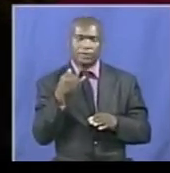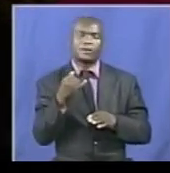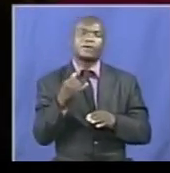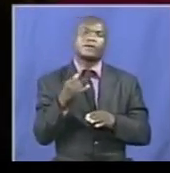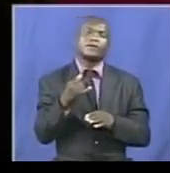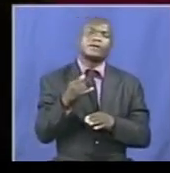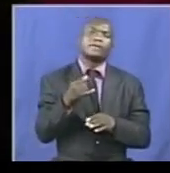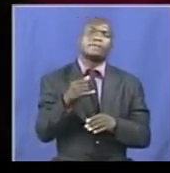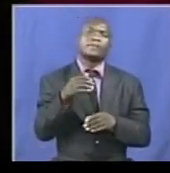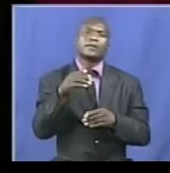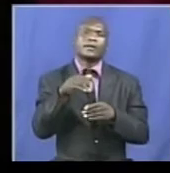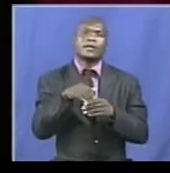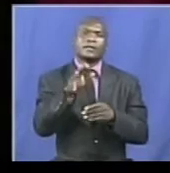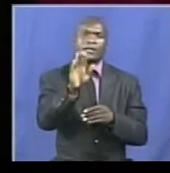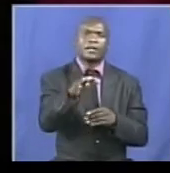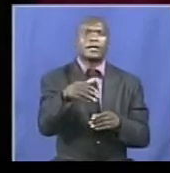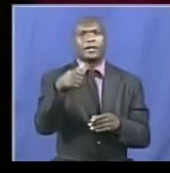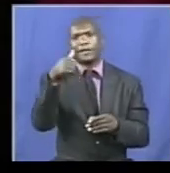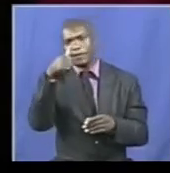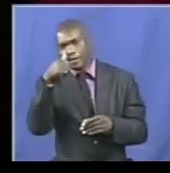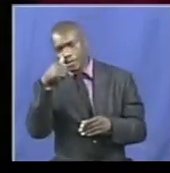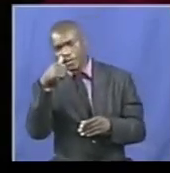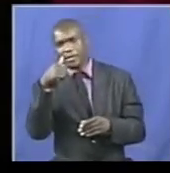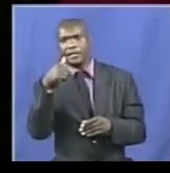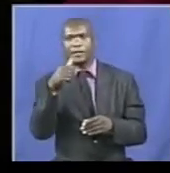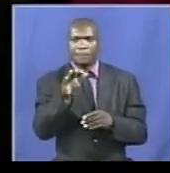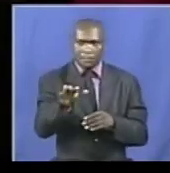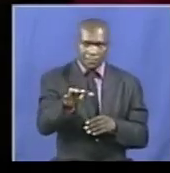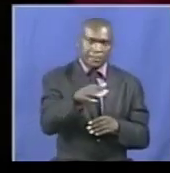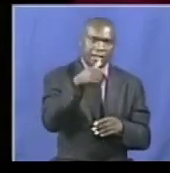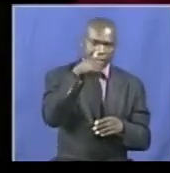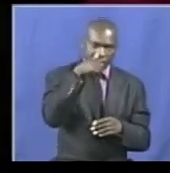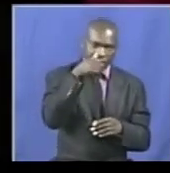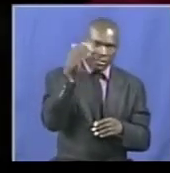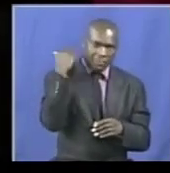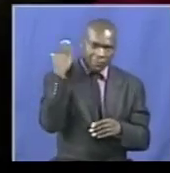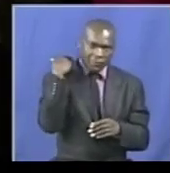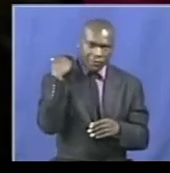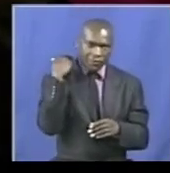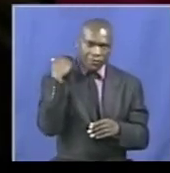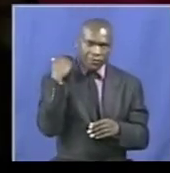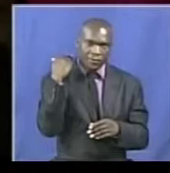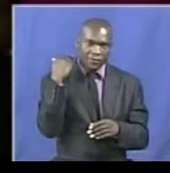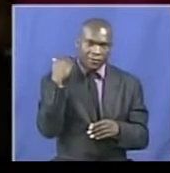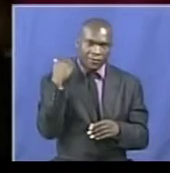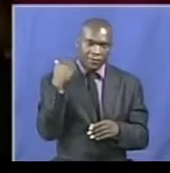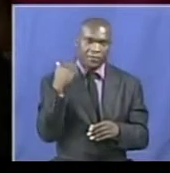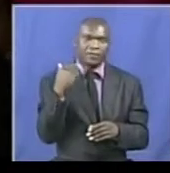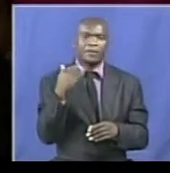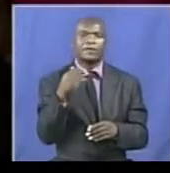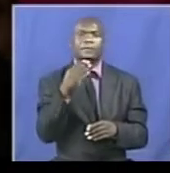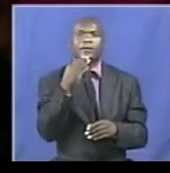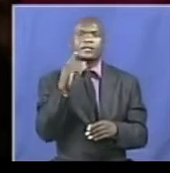the tablespoon for fuel